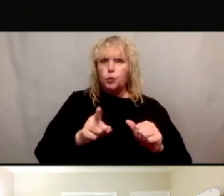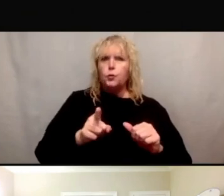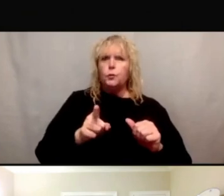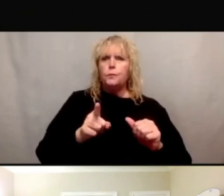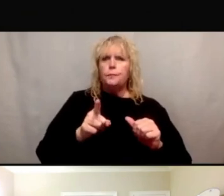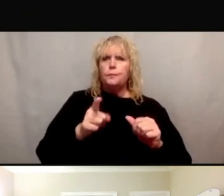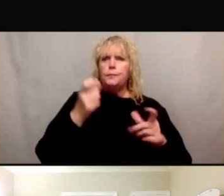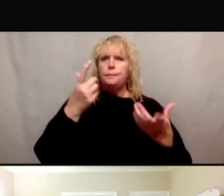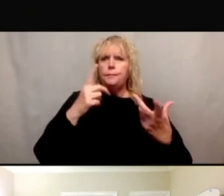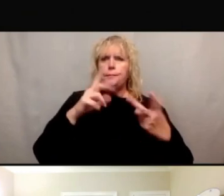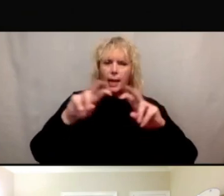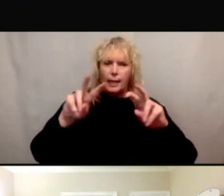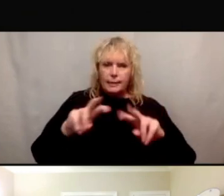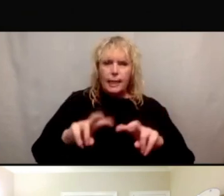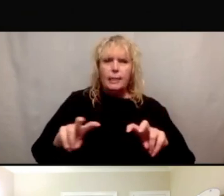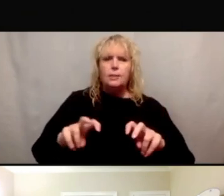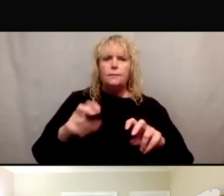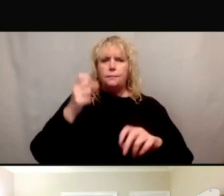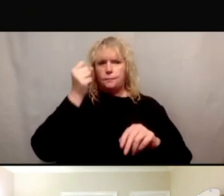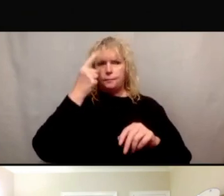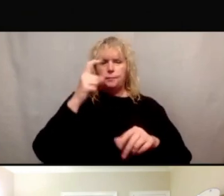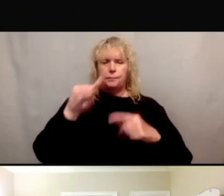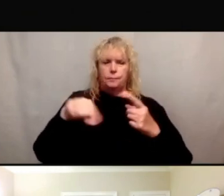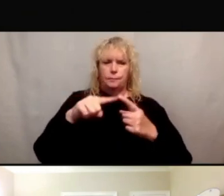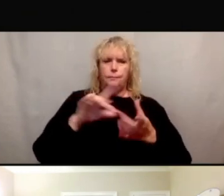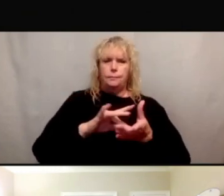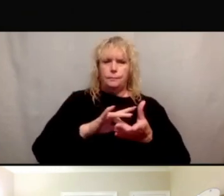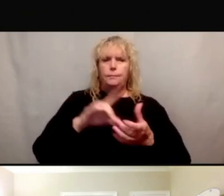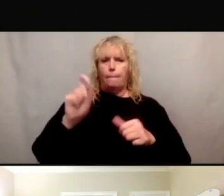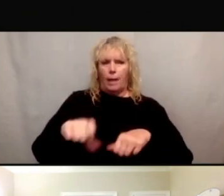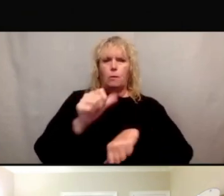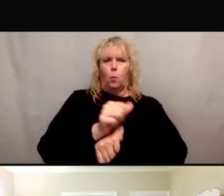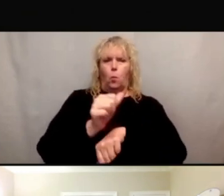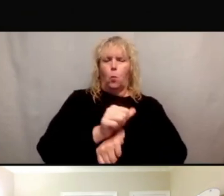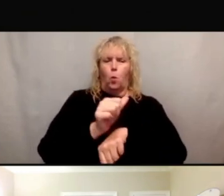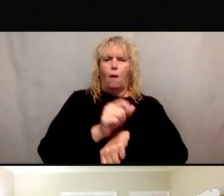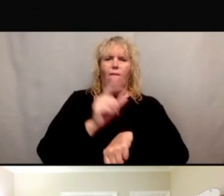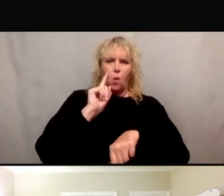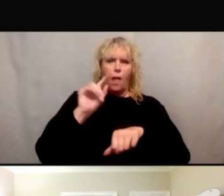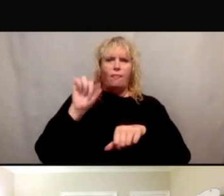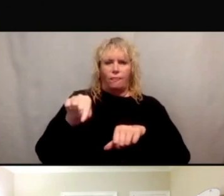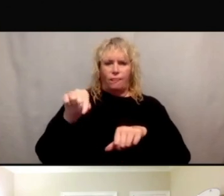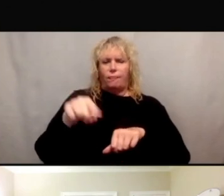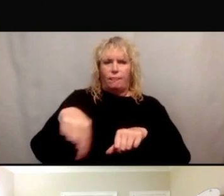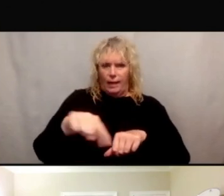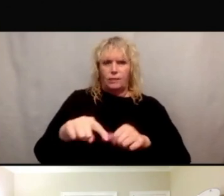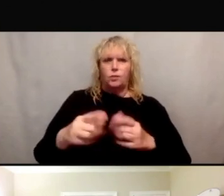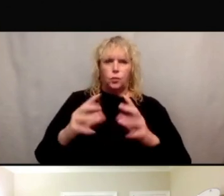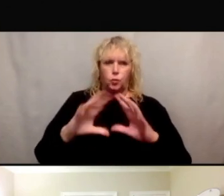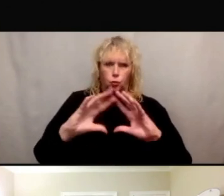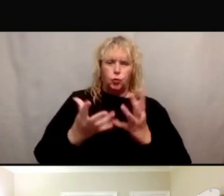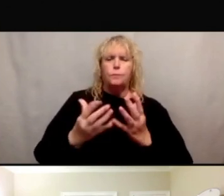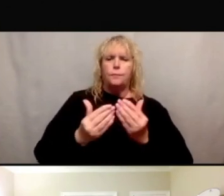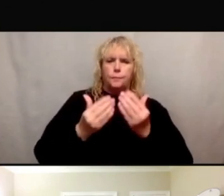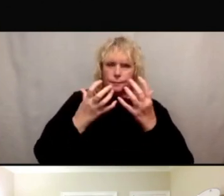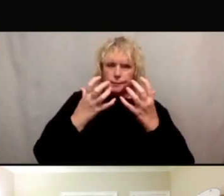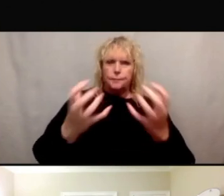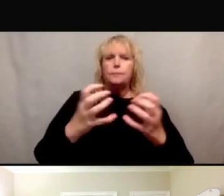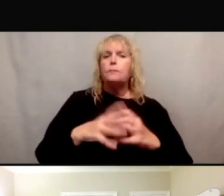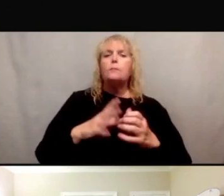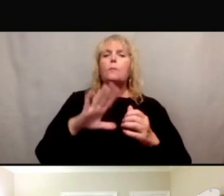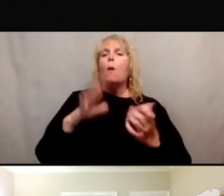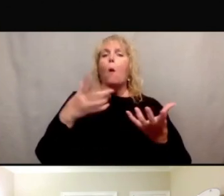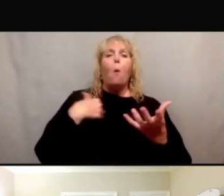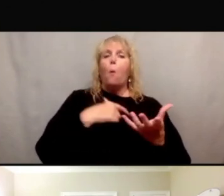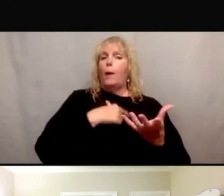sort of analysis of that this medication is actually working for this particular population. We're, you know, we're talking about this now, but